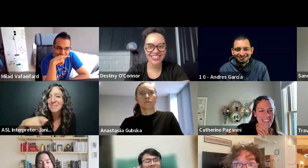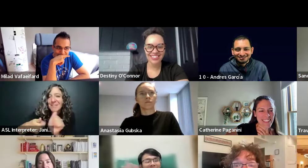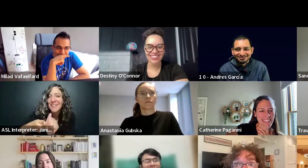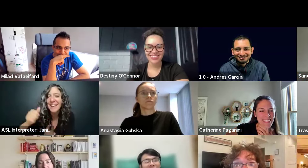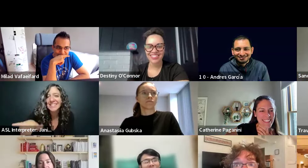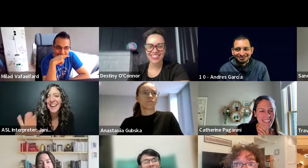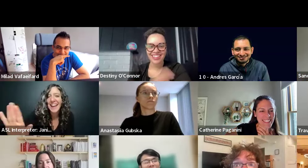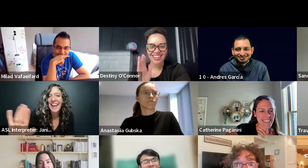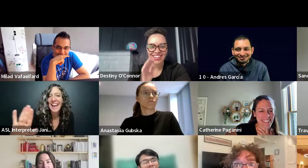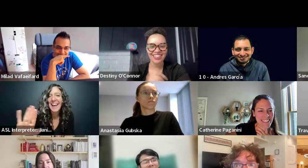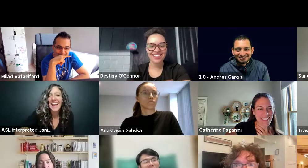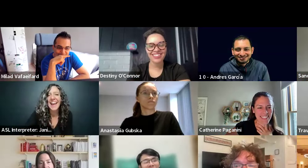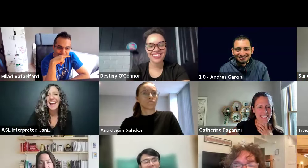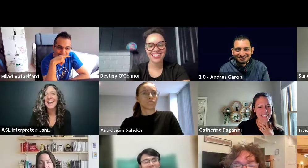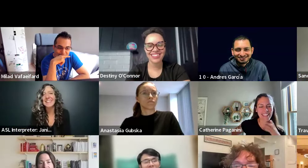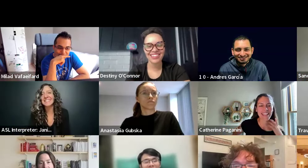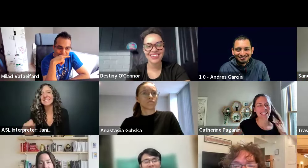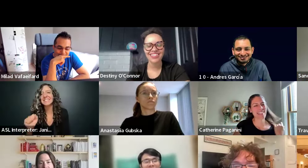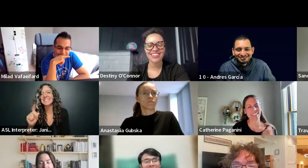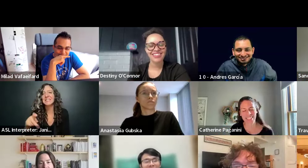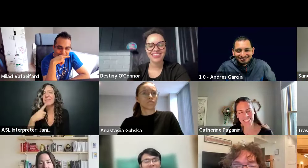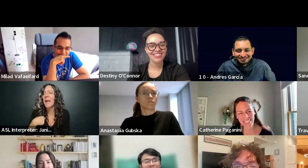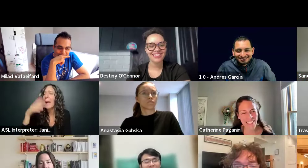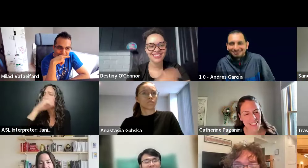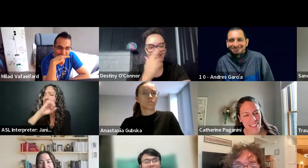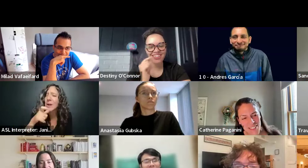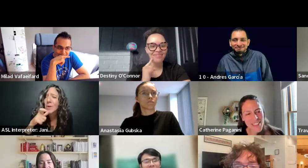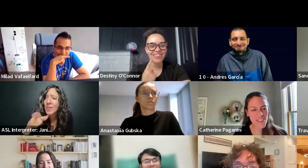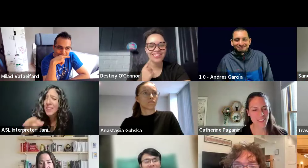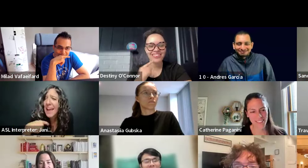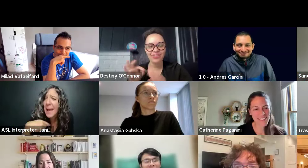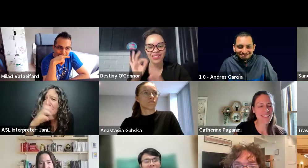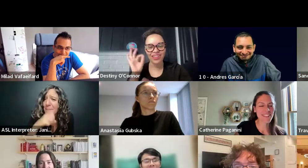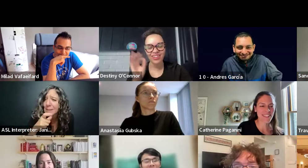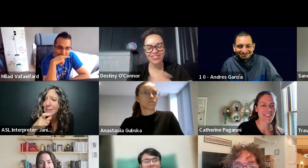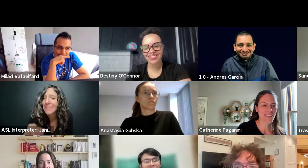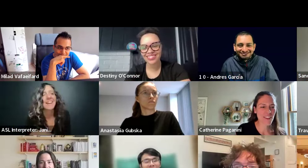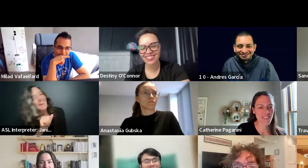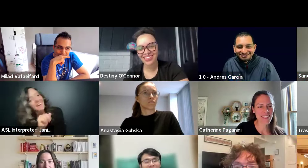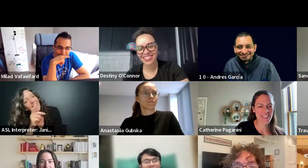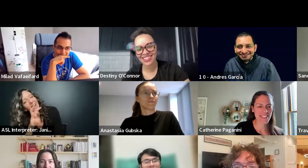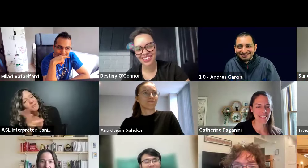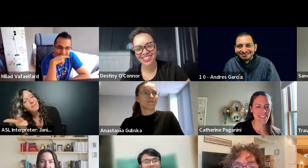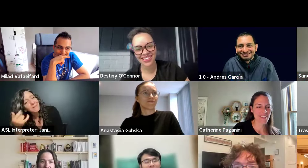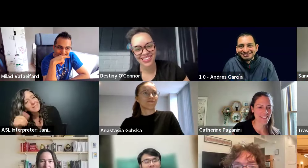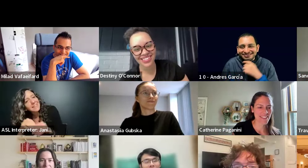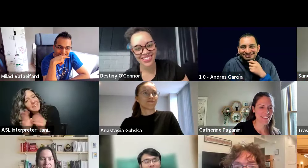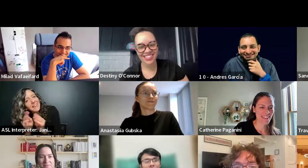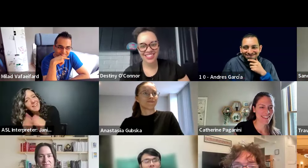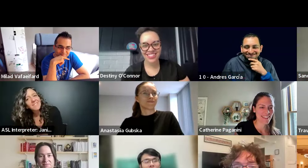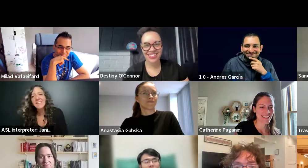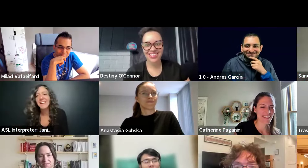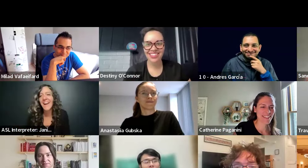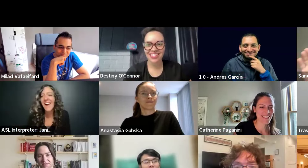Oh, yes, yes. I missed to see who was it. Sorry. It was Andrew. They were still at the conference. Who was this?